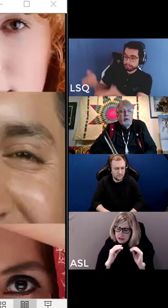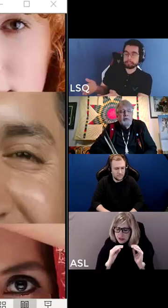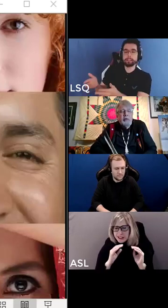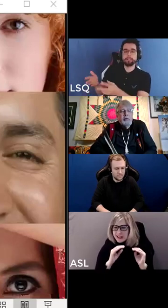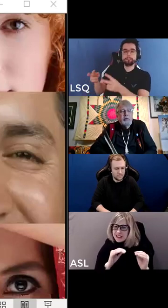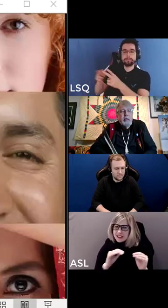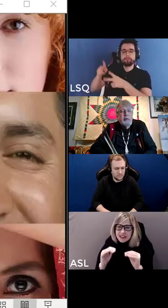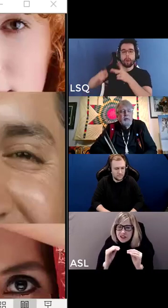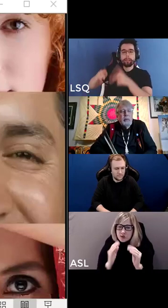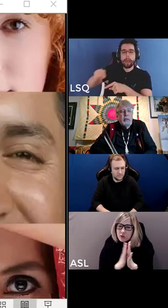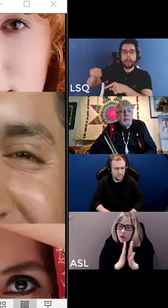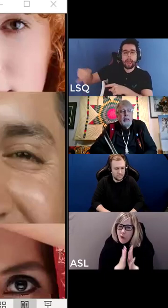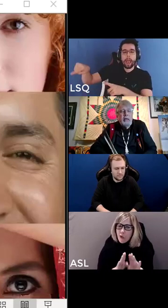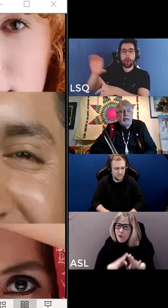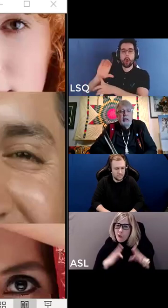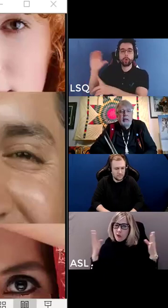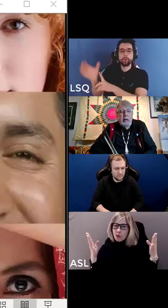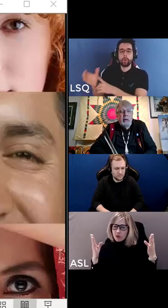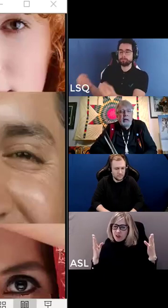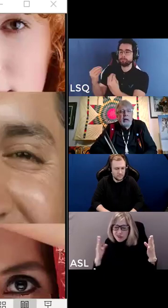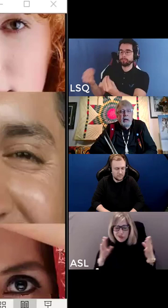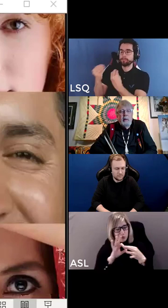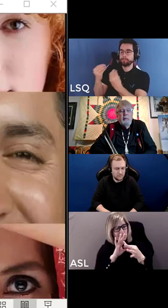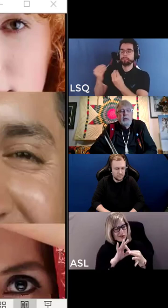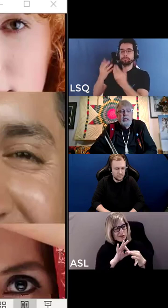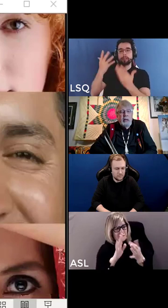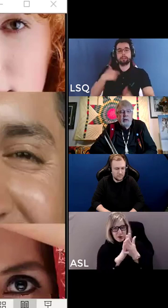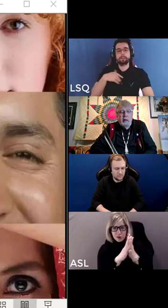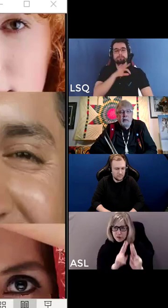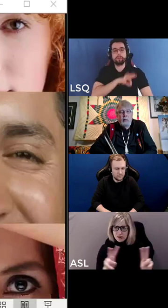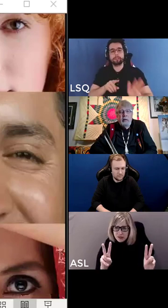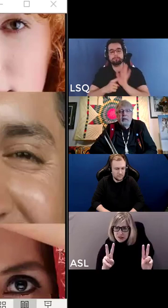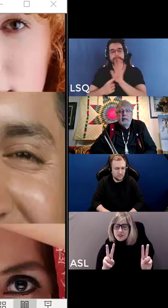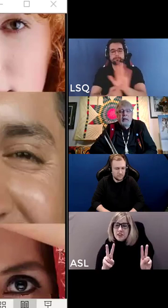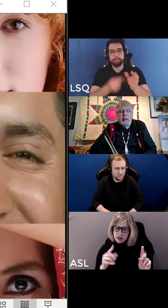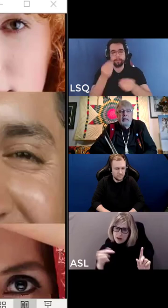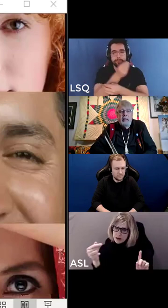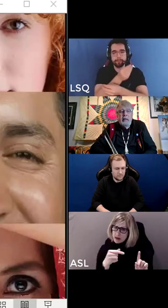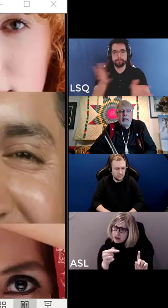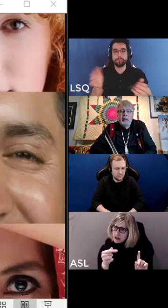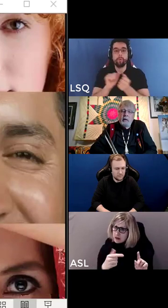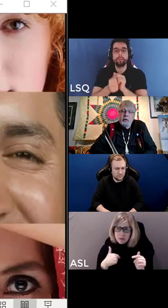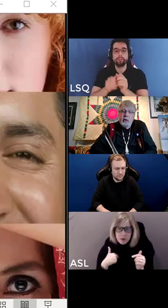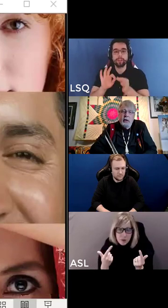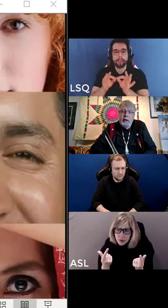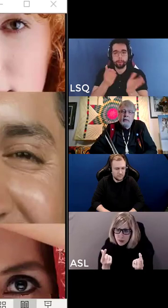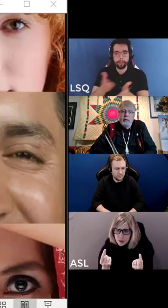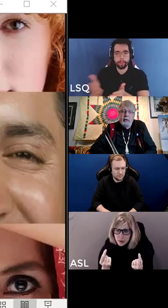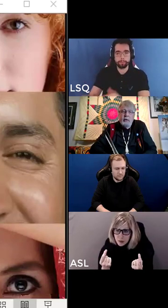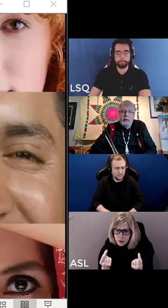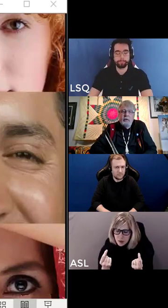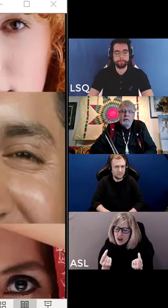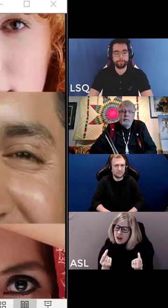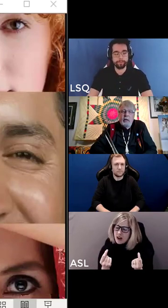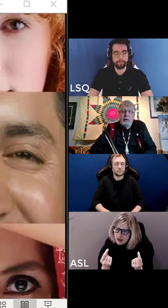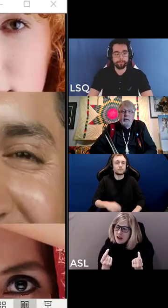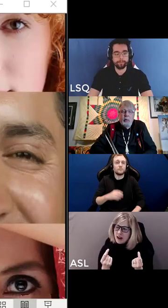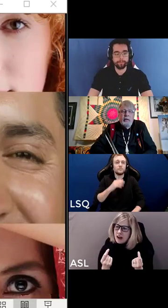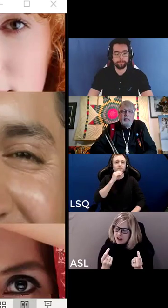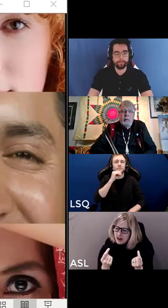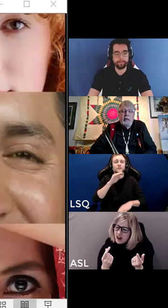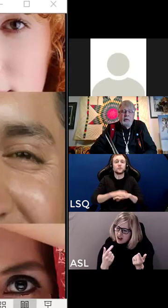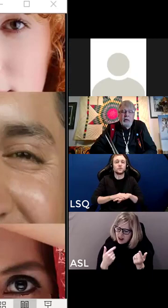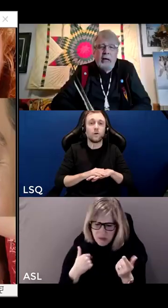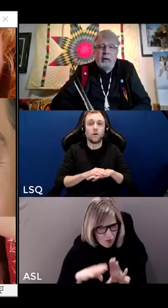and addressing such things as peacemaking, I begin with the sharing of the address because